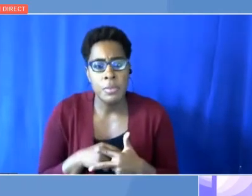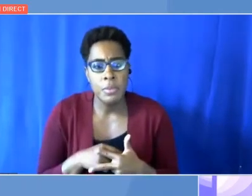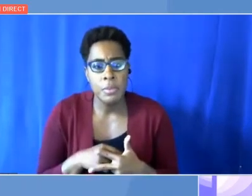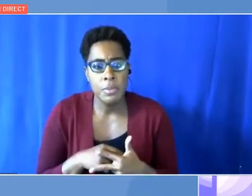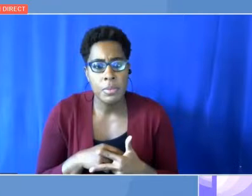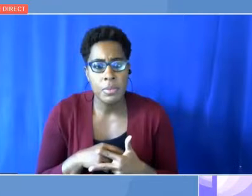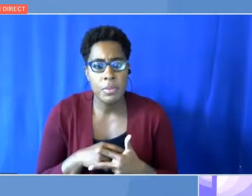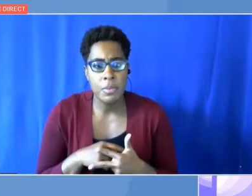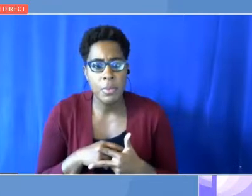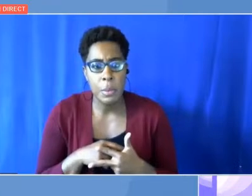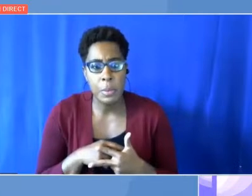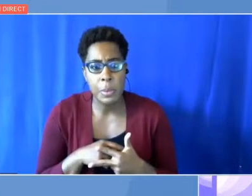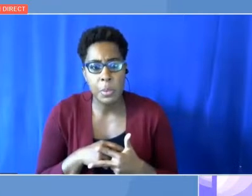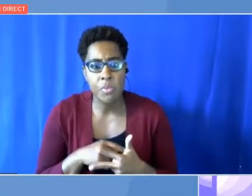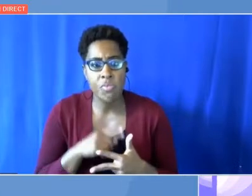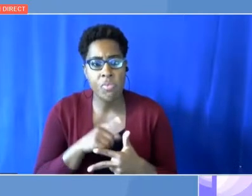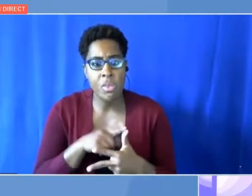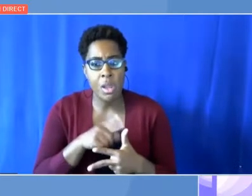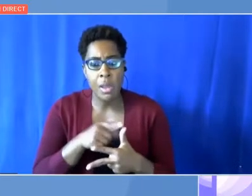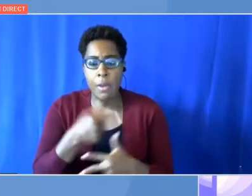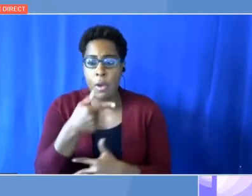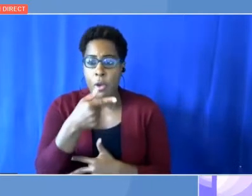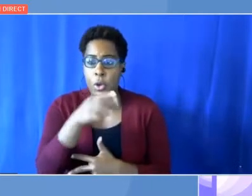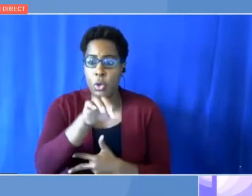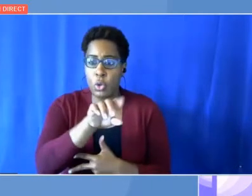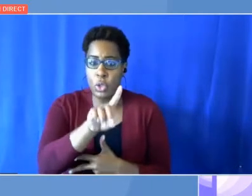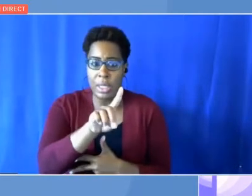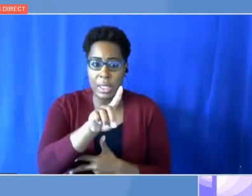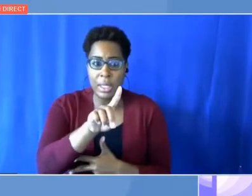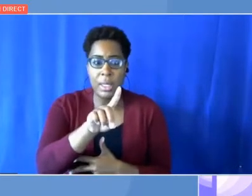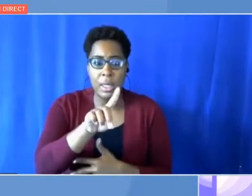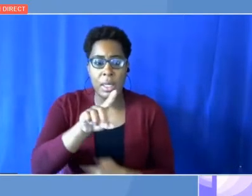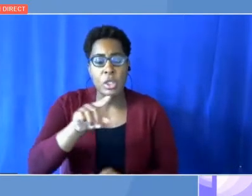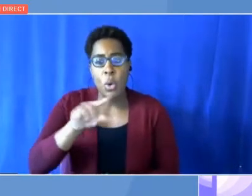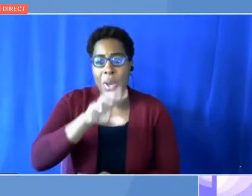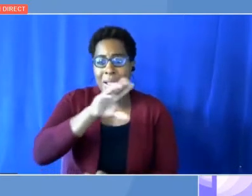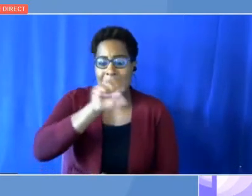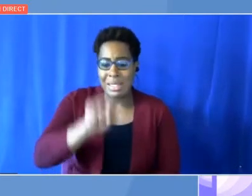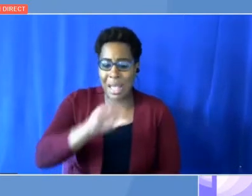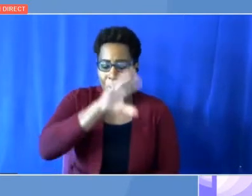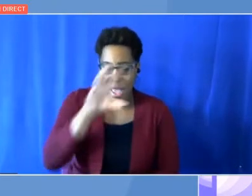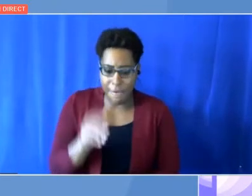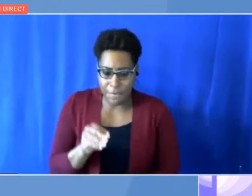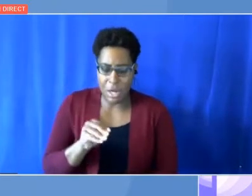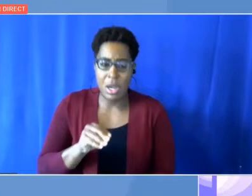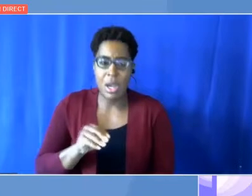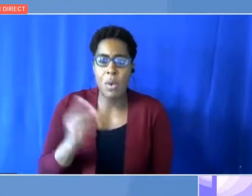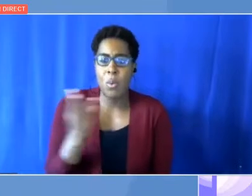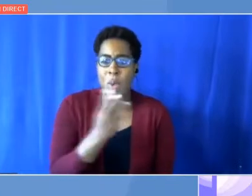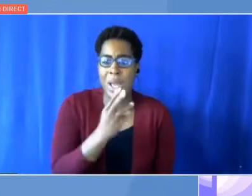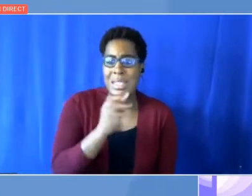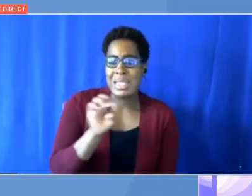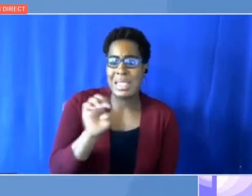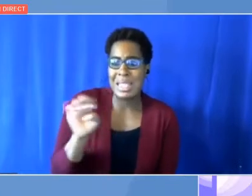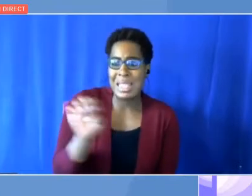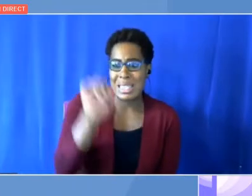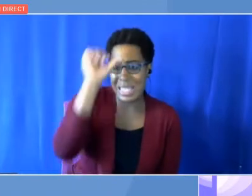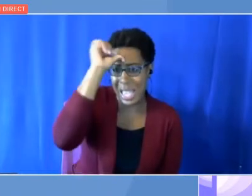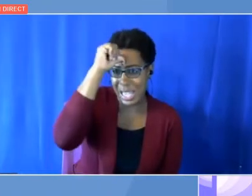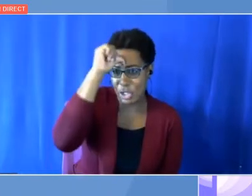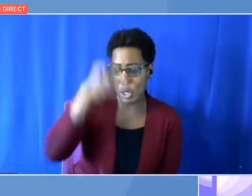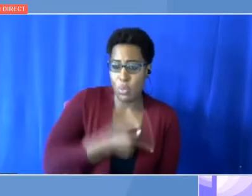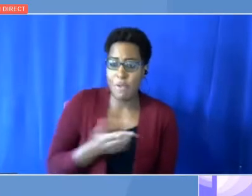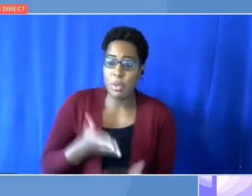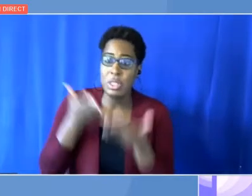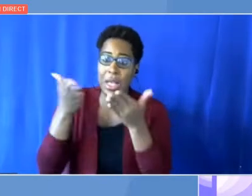Especially in Africa, Southeast Asia. We have presented a plan for interconnectivity in Africa and in Southeast